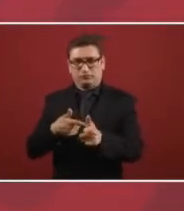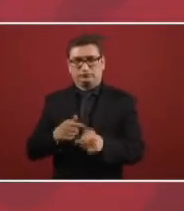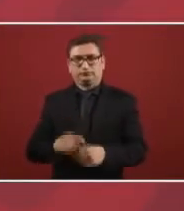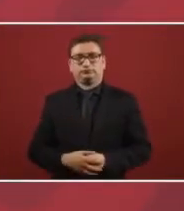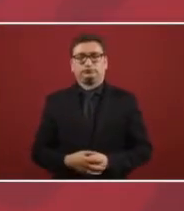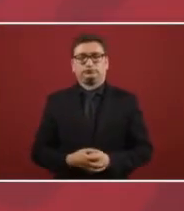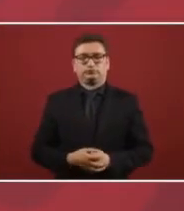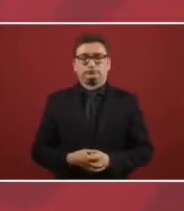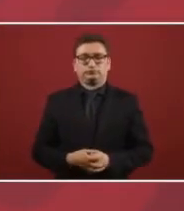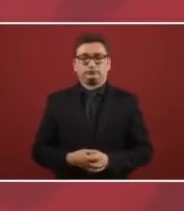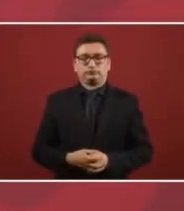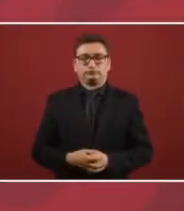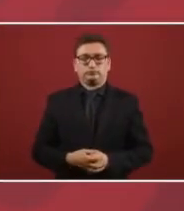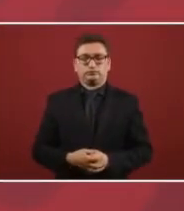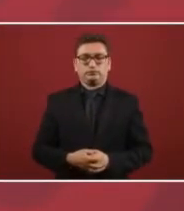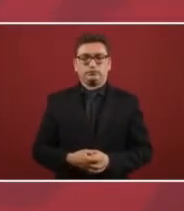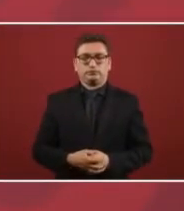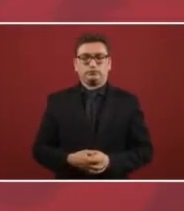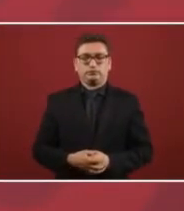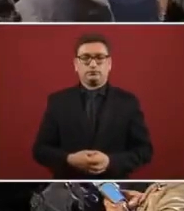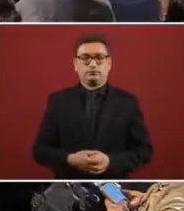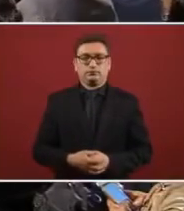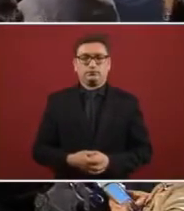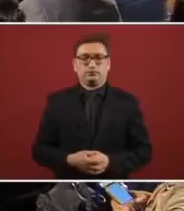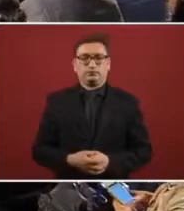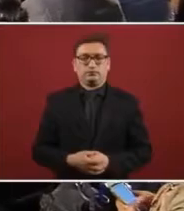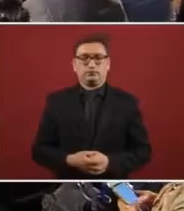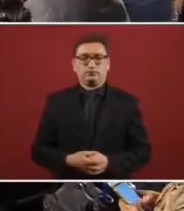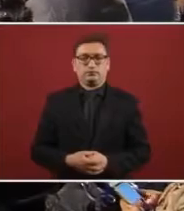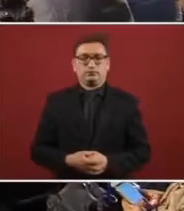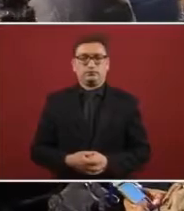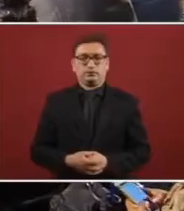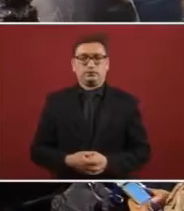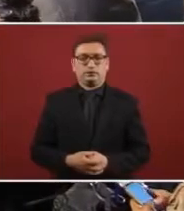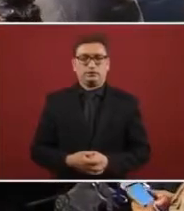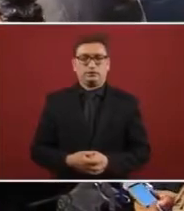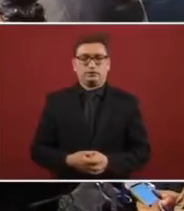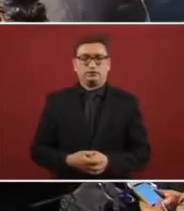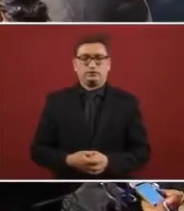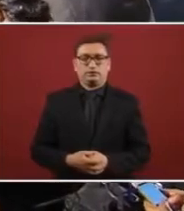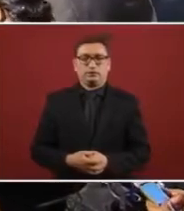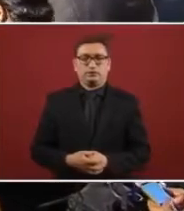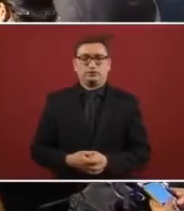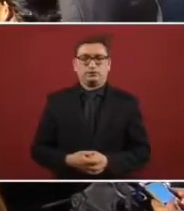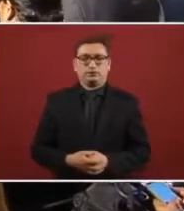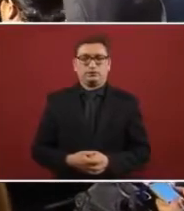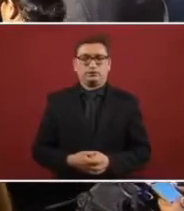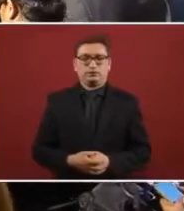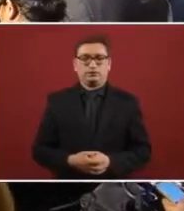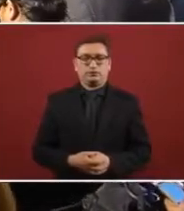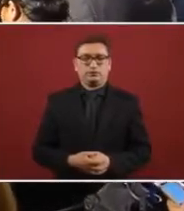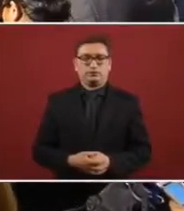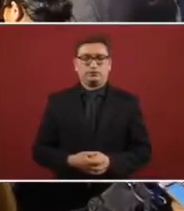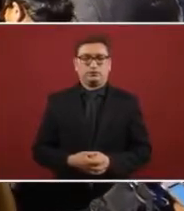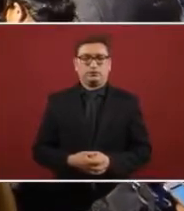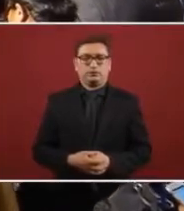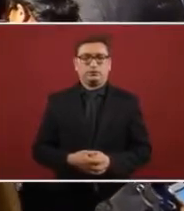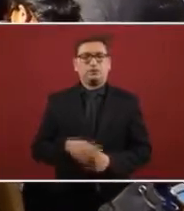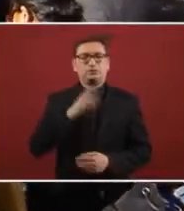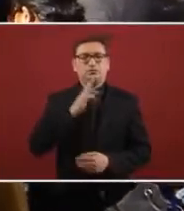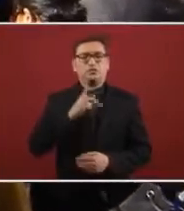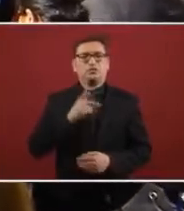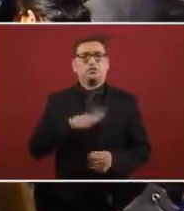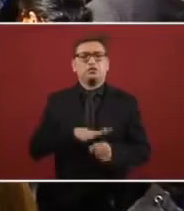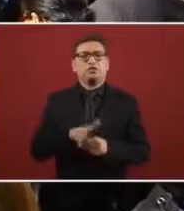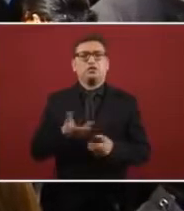then the most correct thing or indicated thing